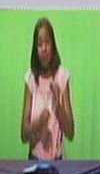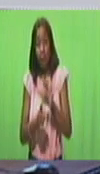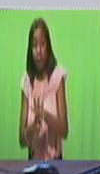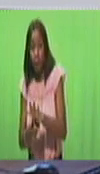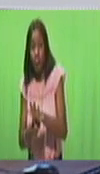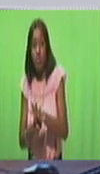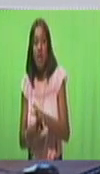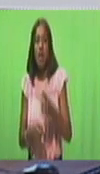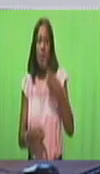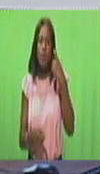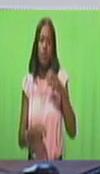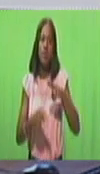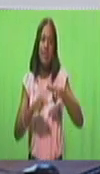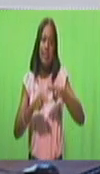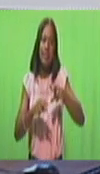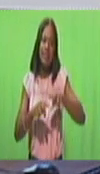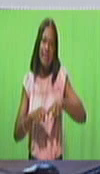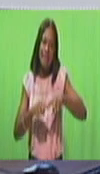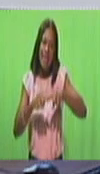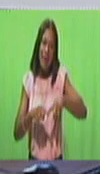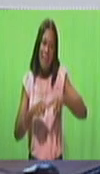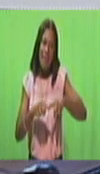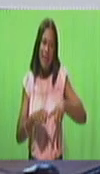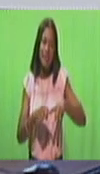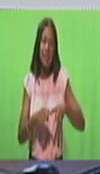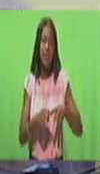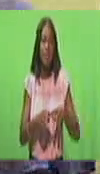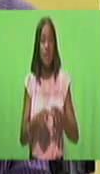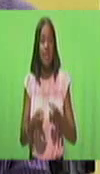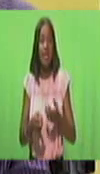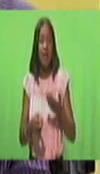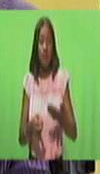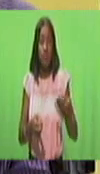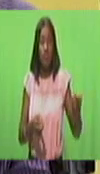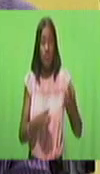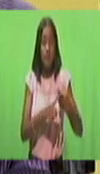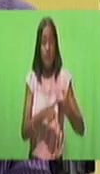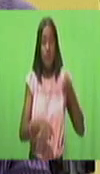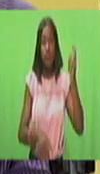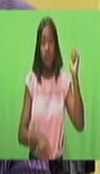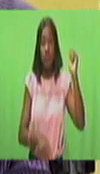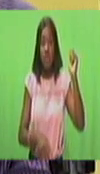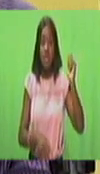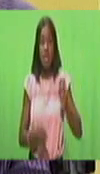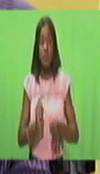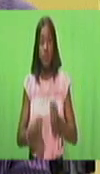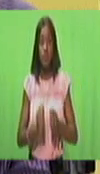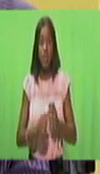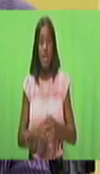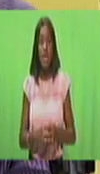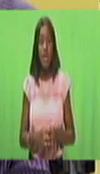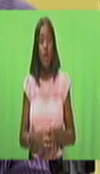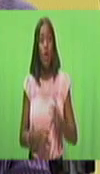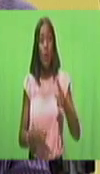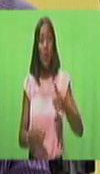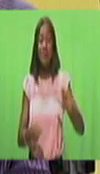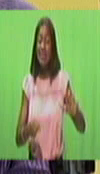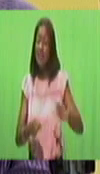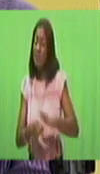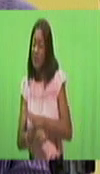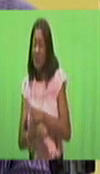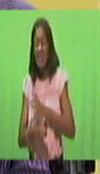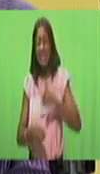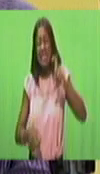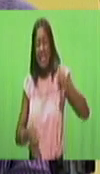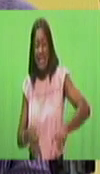their dependence of supplies from Trinidad and Tobago. We are fully dependent on an air bridge and sea bridge